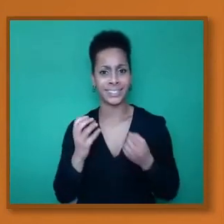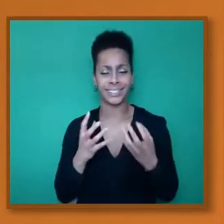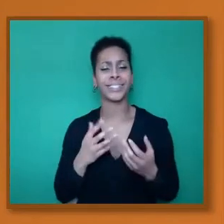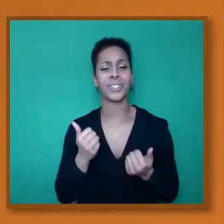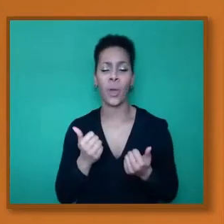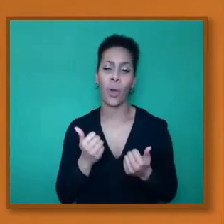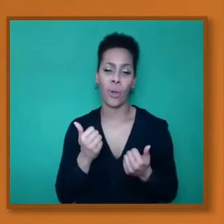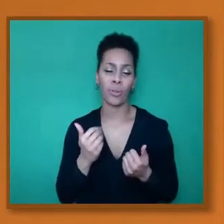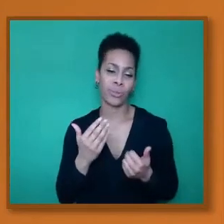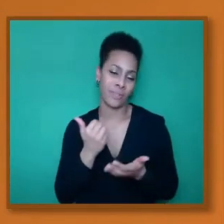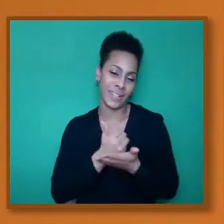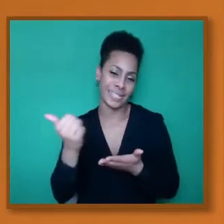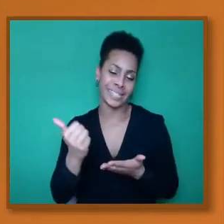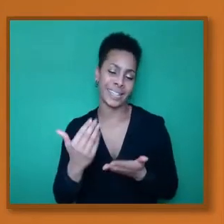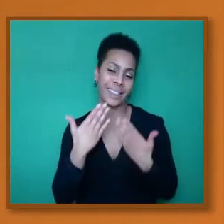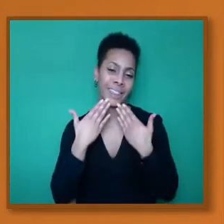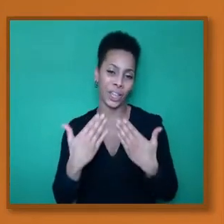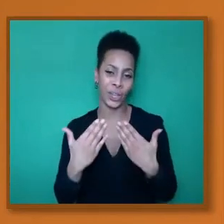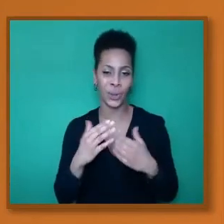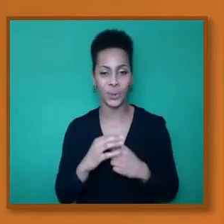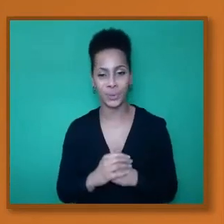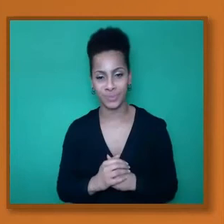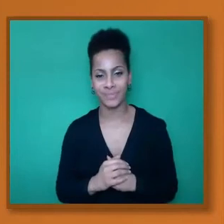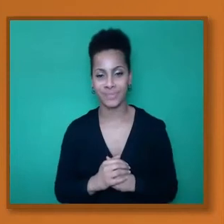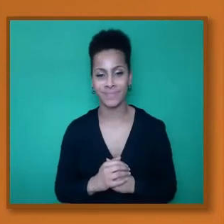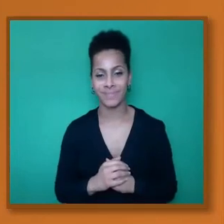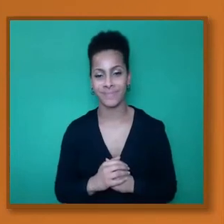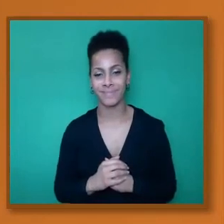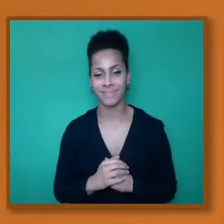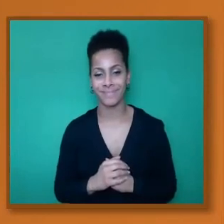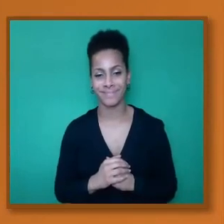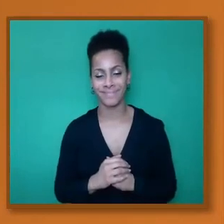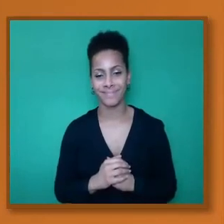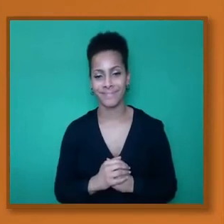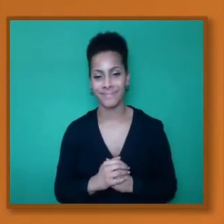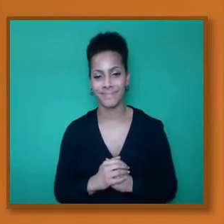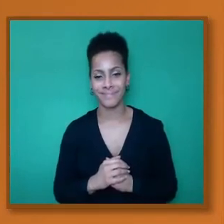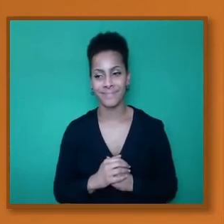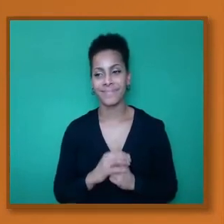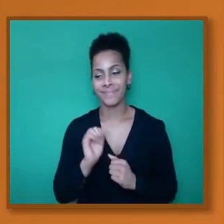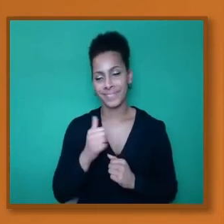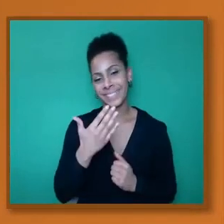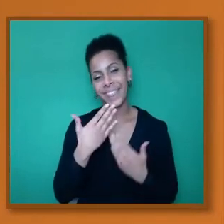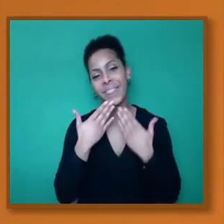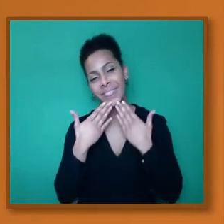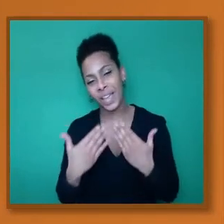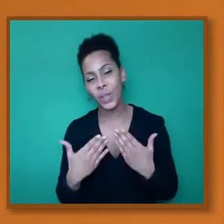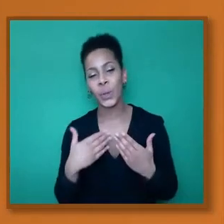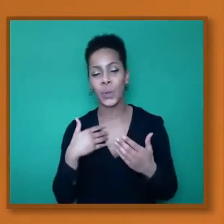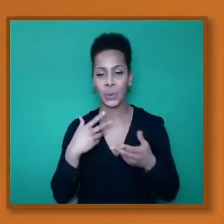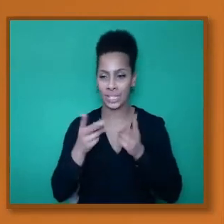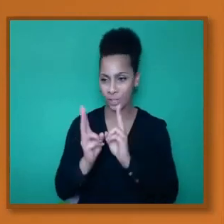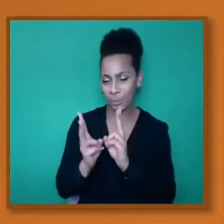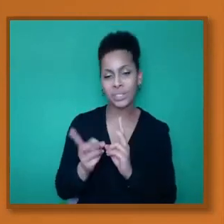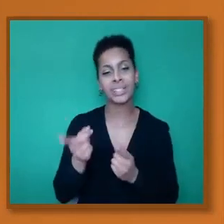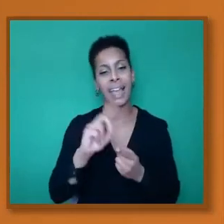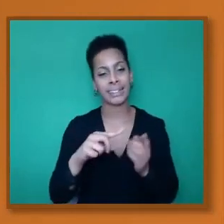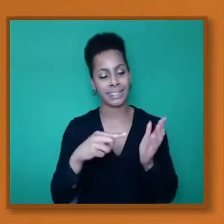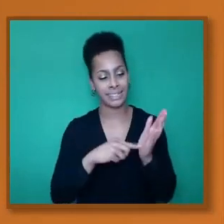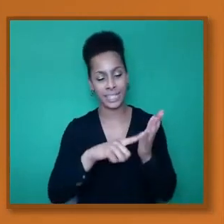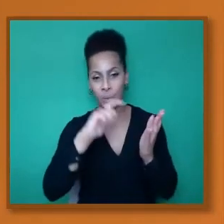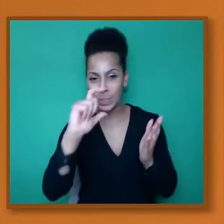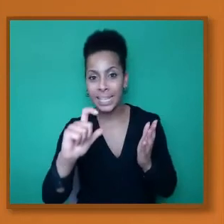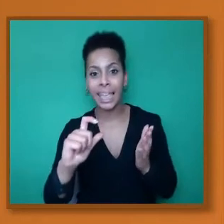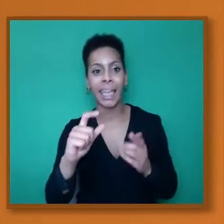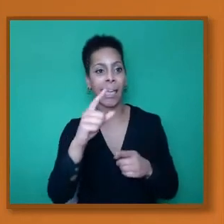so thank you yeah oh right thanks yes thanks to all signers and thanks to the TUC team and all the people behind the camera